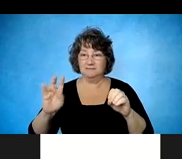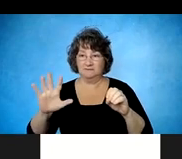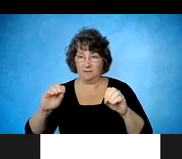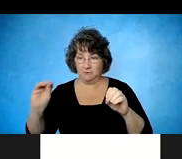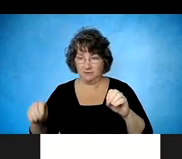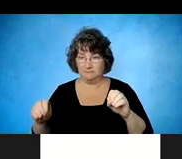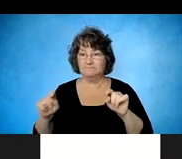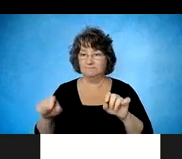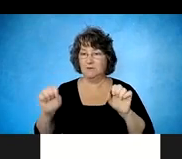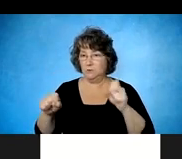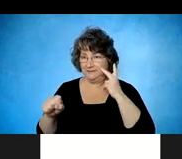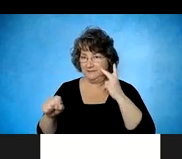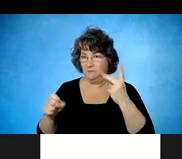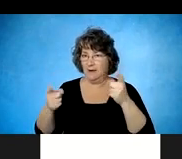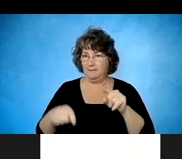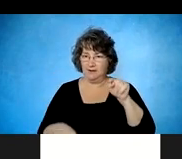Next slide, please.